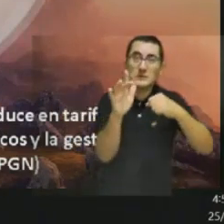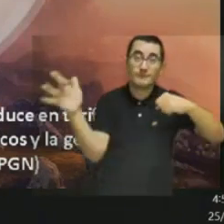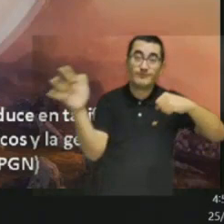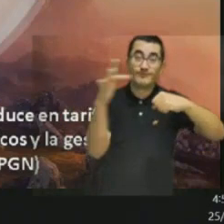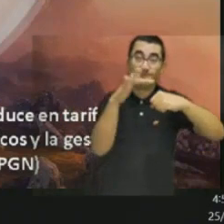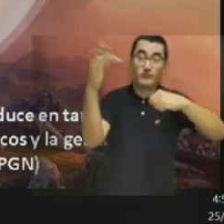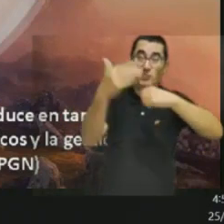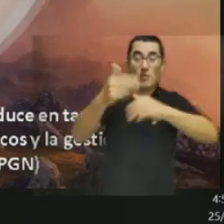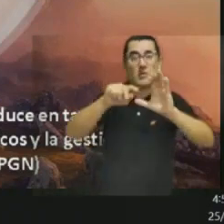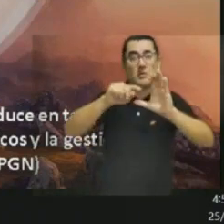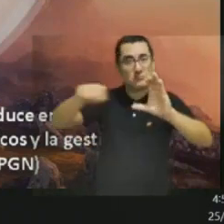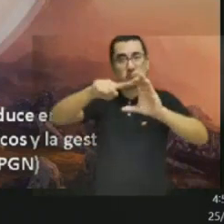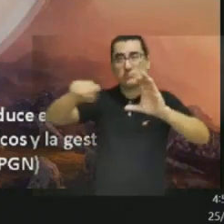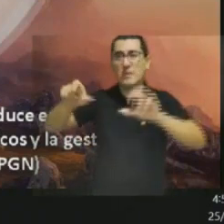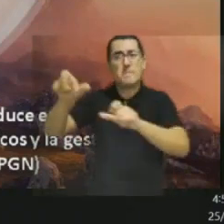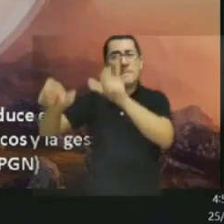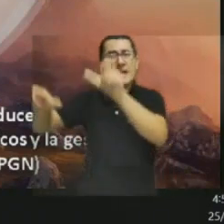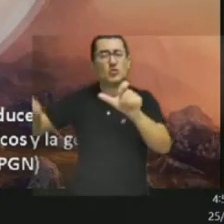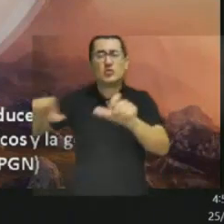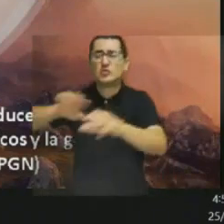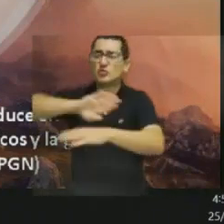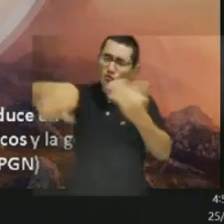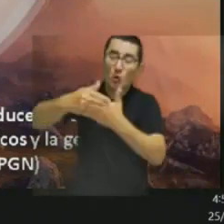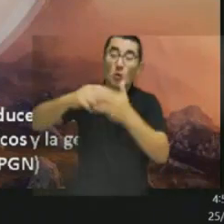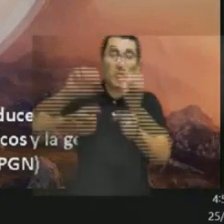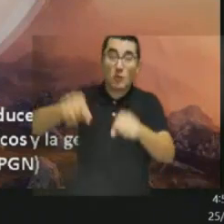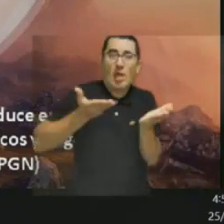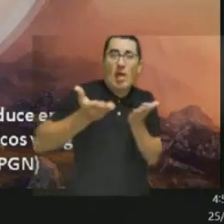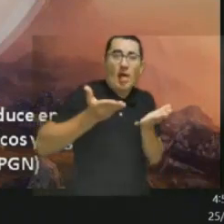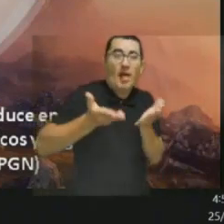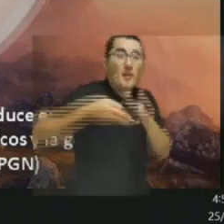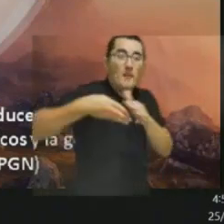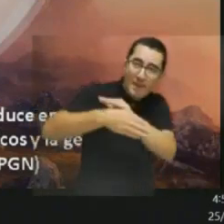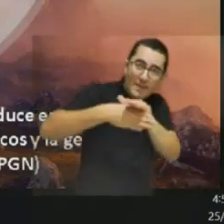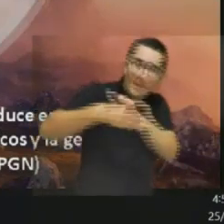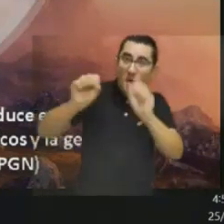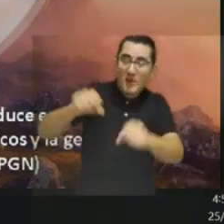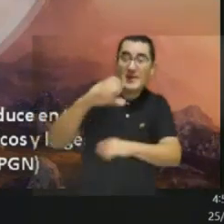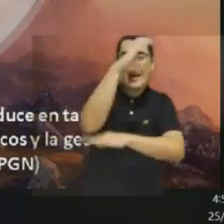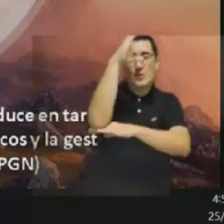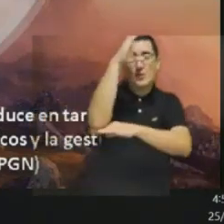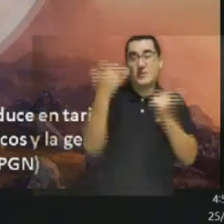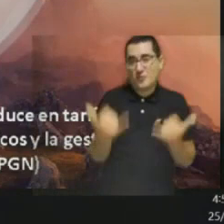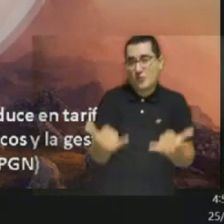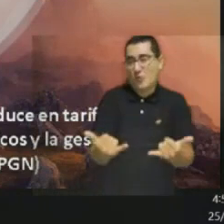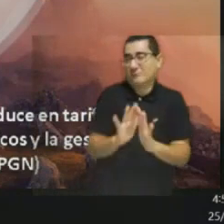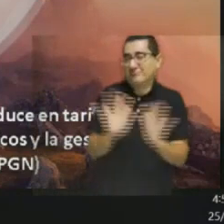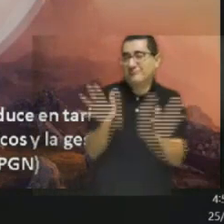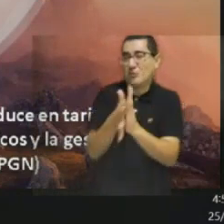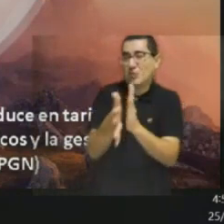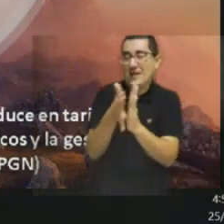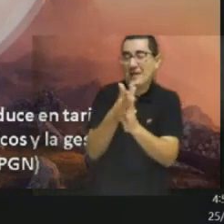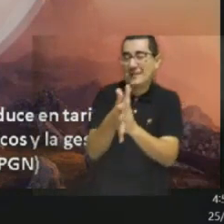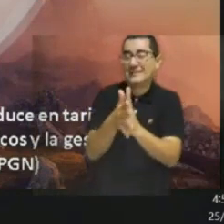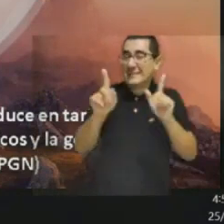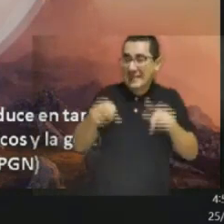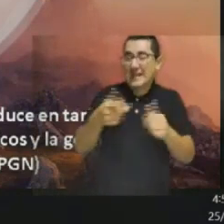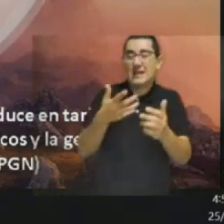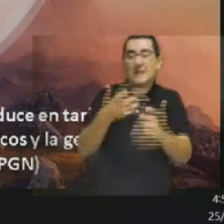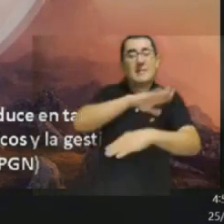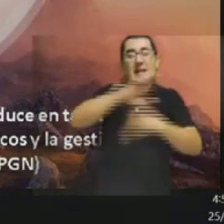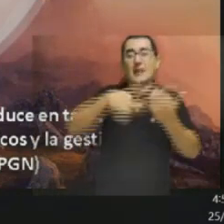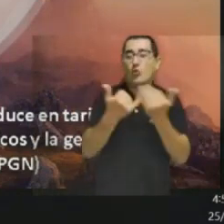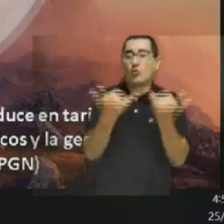you can do it there in such a way that it is accessible to all users in Colombia. So with this, I wanted to leave the three